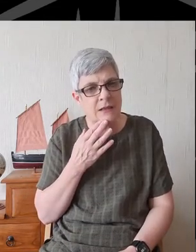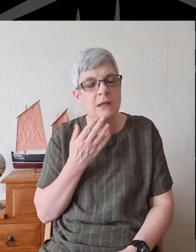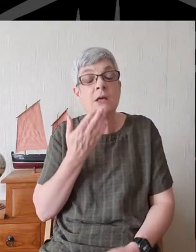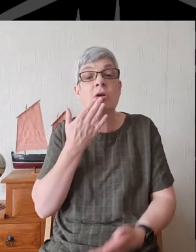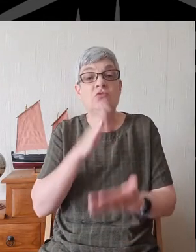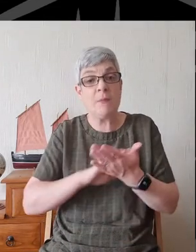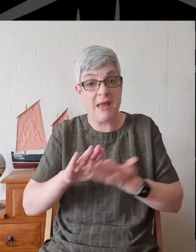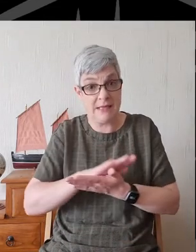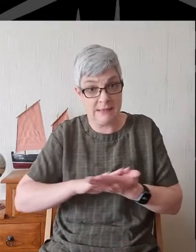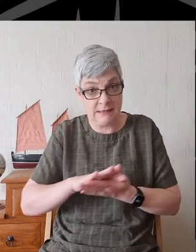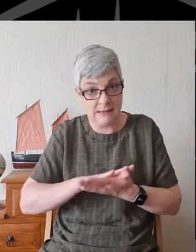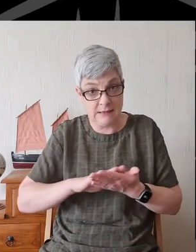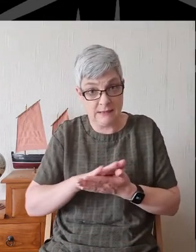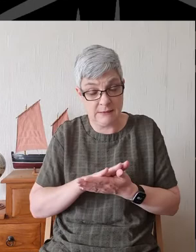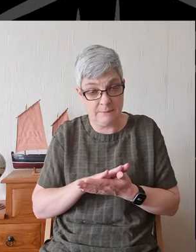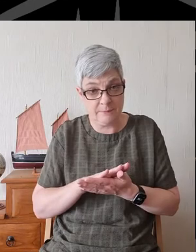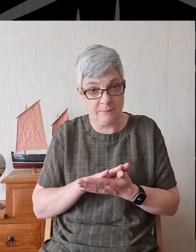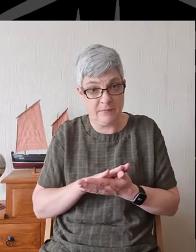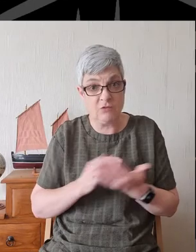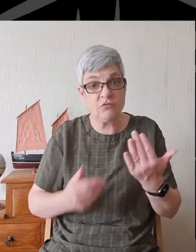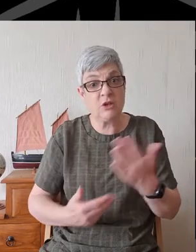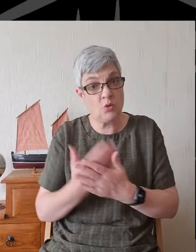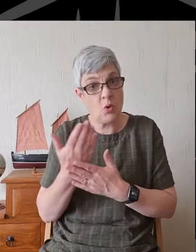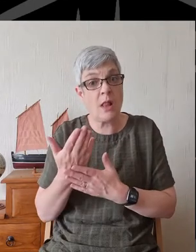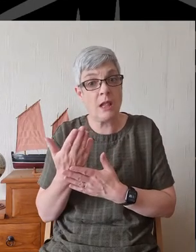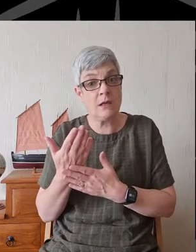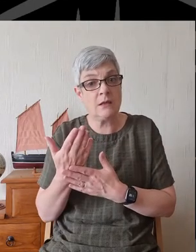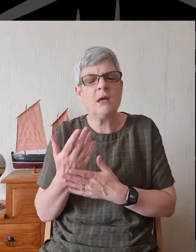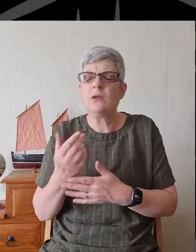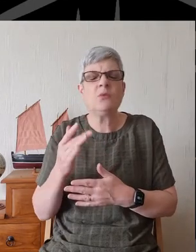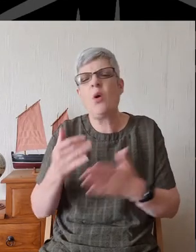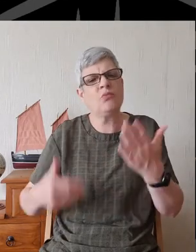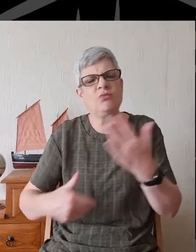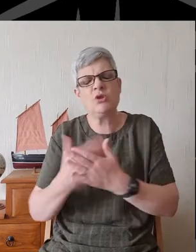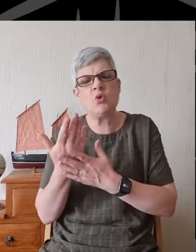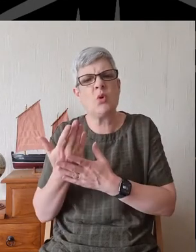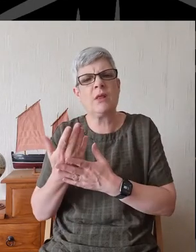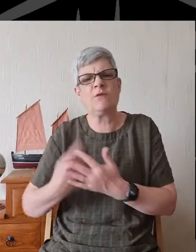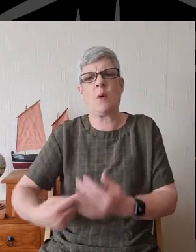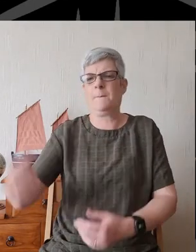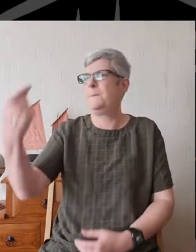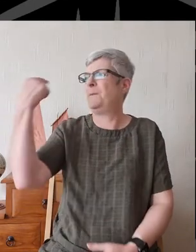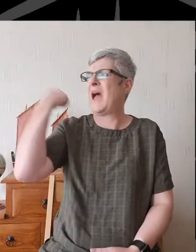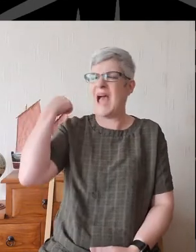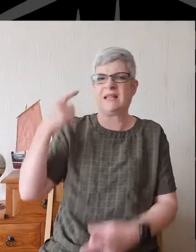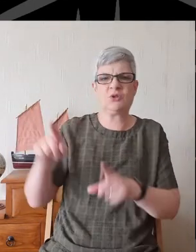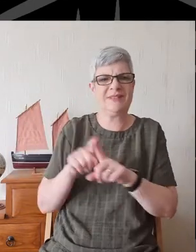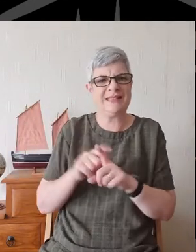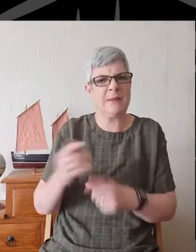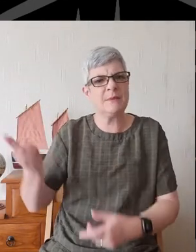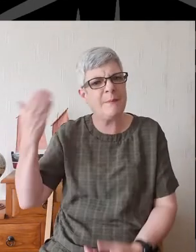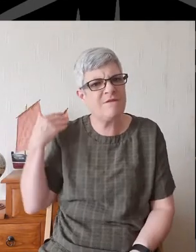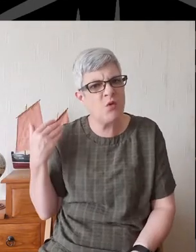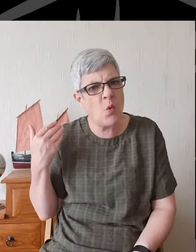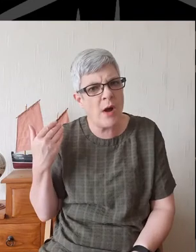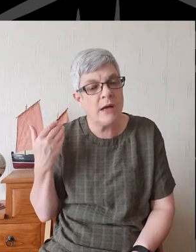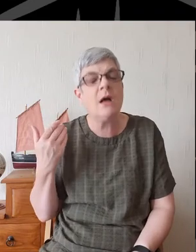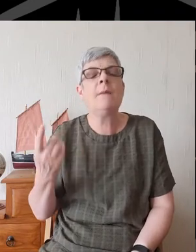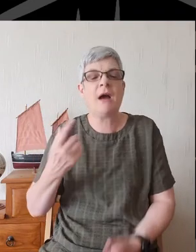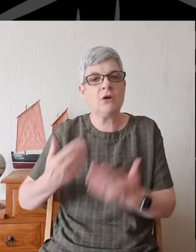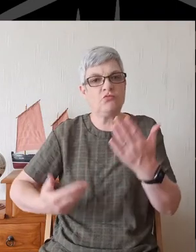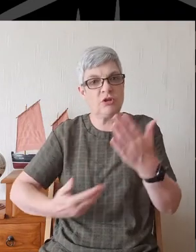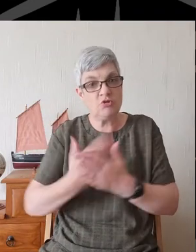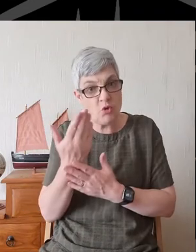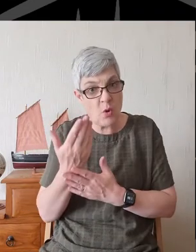Repentance and renewal. Not renewal of going back to what it was before, but renewal